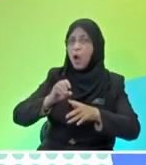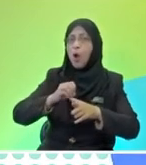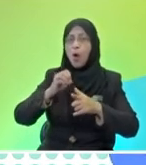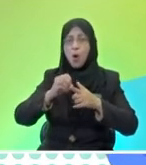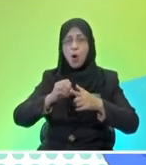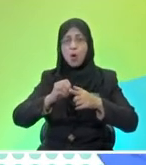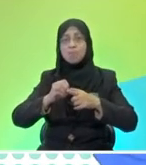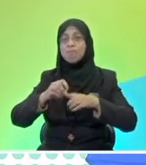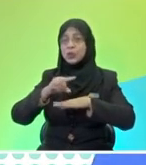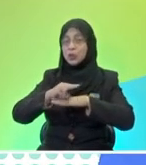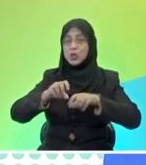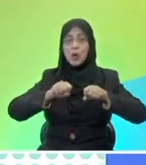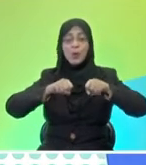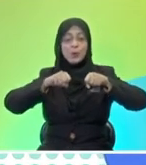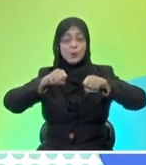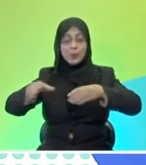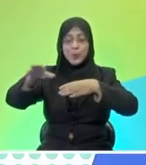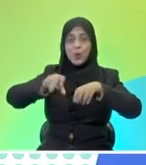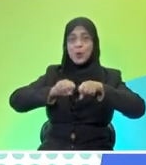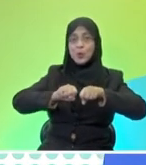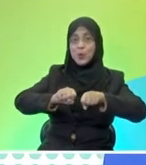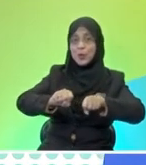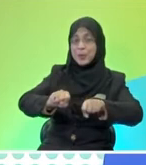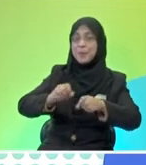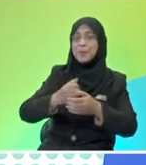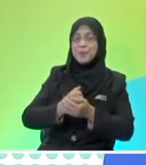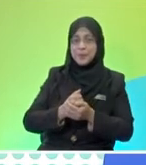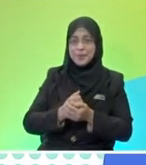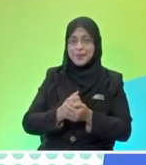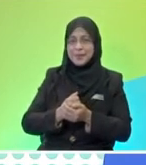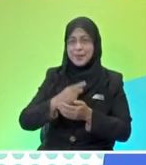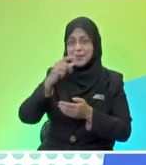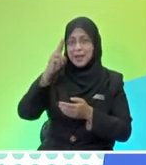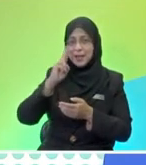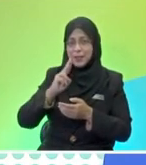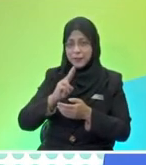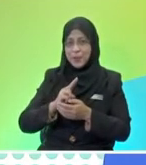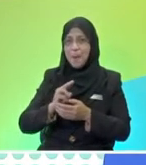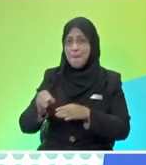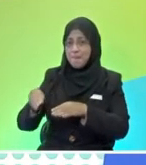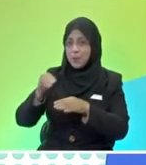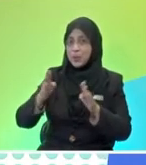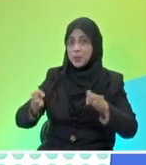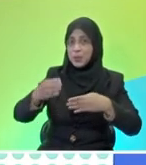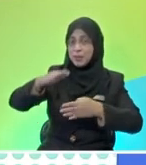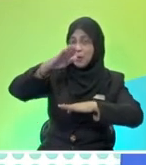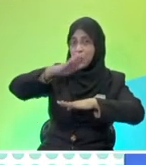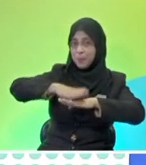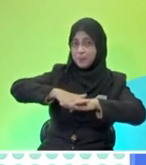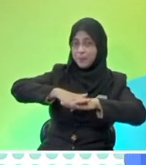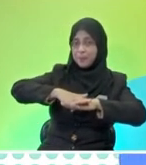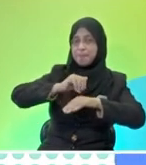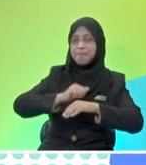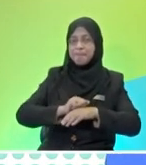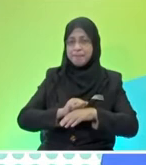the trolley what do you think hmm abang hanif you can put up the boxes into up